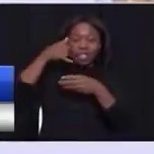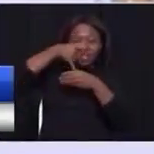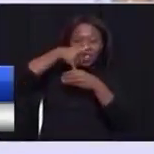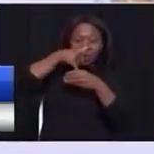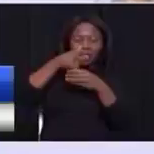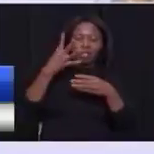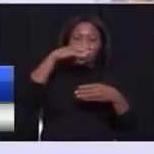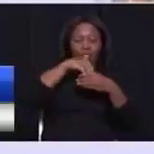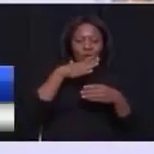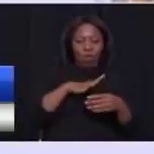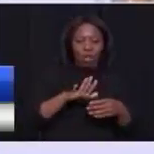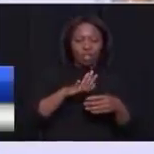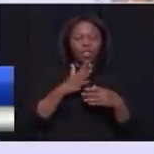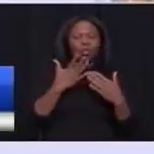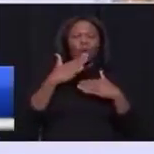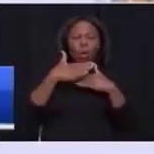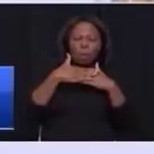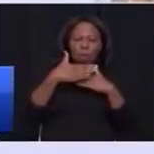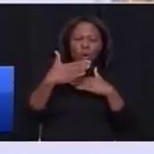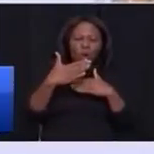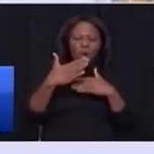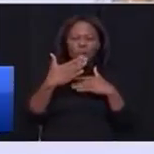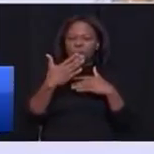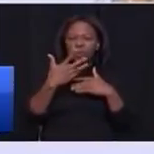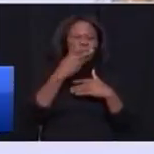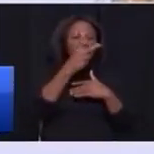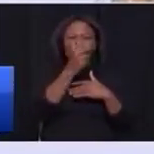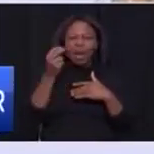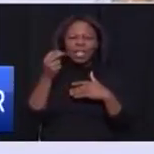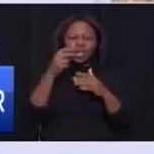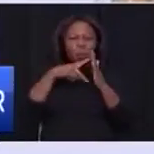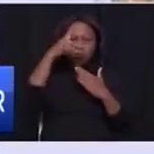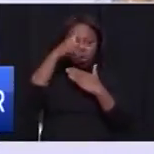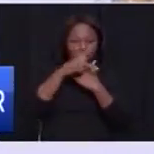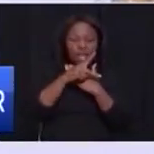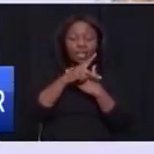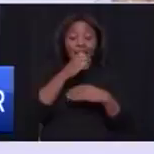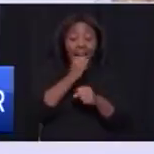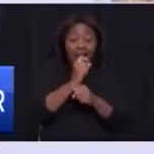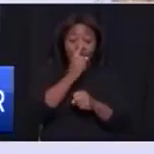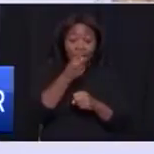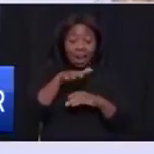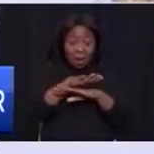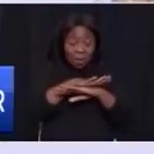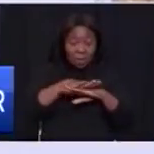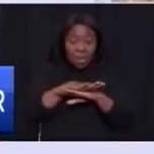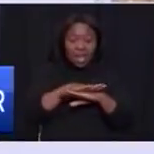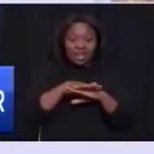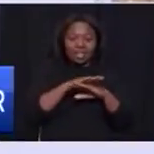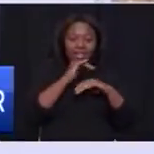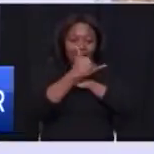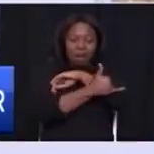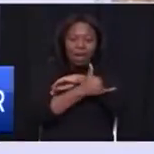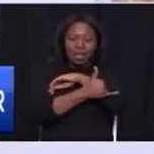than 200 active foreign direct investment projects of Gauteng-based companies are in